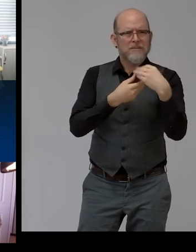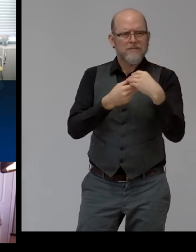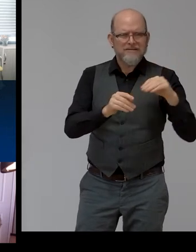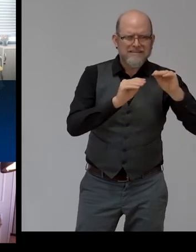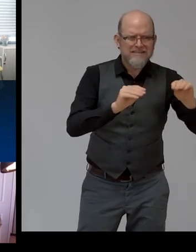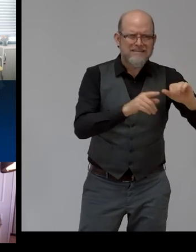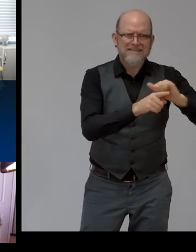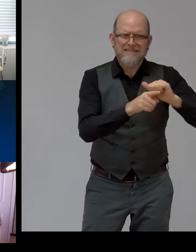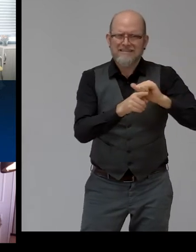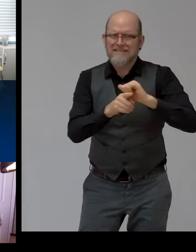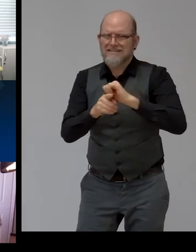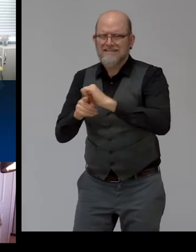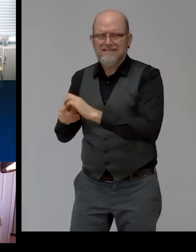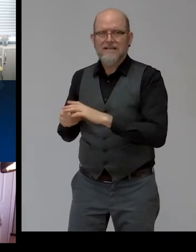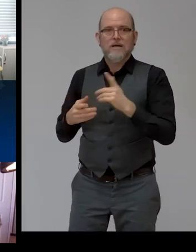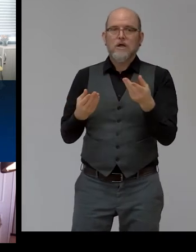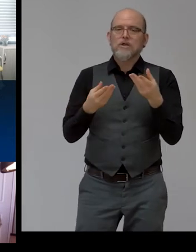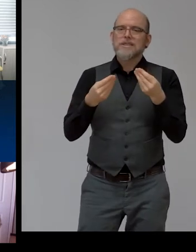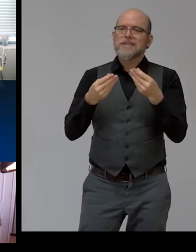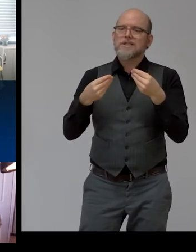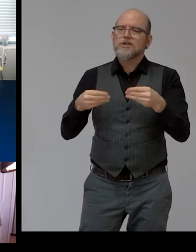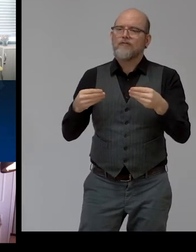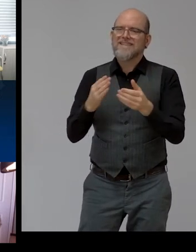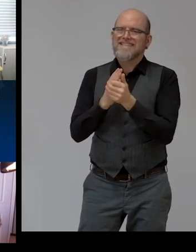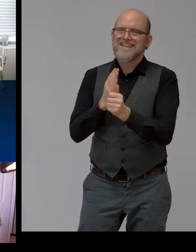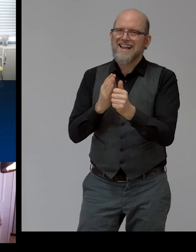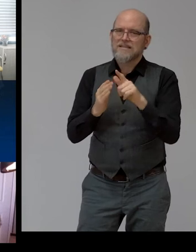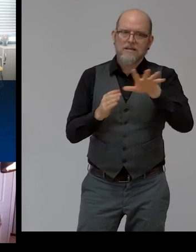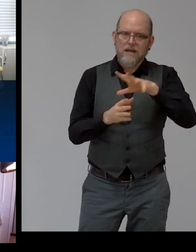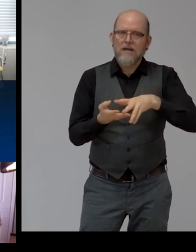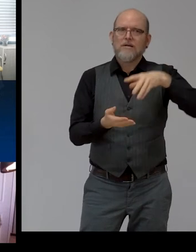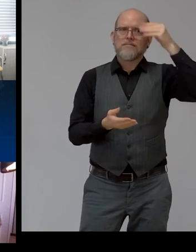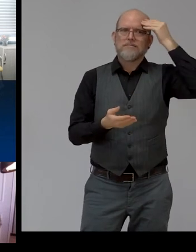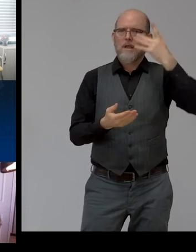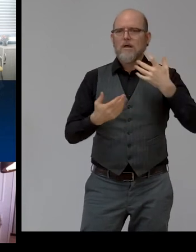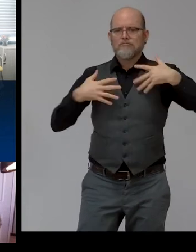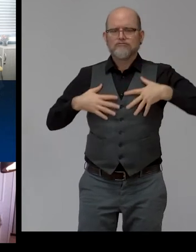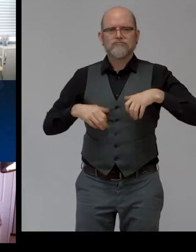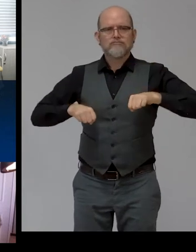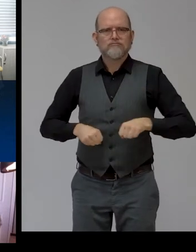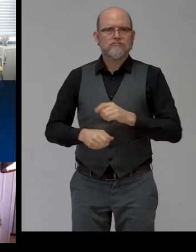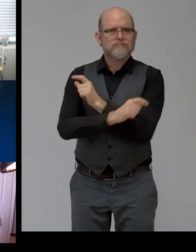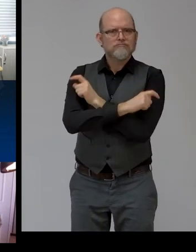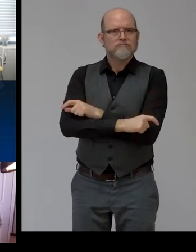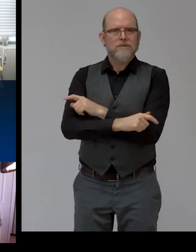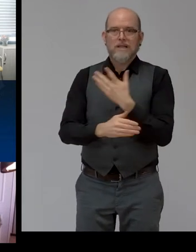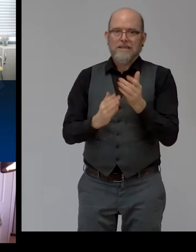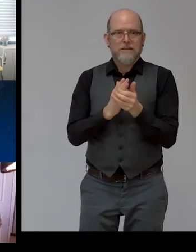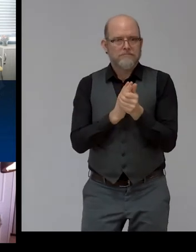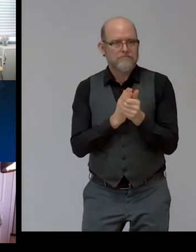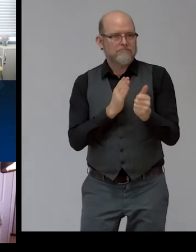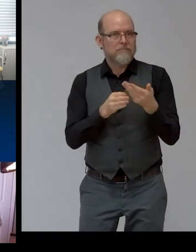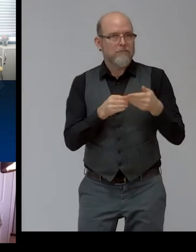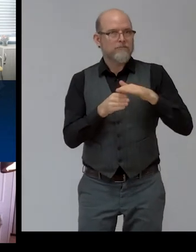skills. And many of our co-workers became experts, trainers, volunteers and became ambassadors